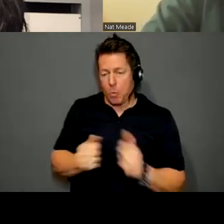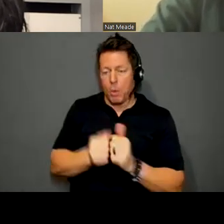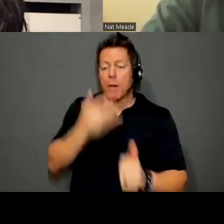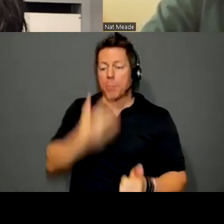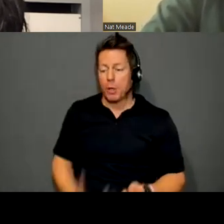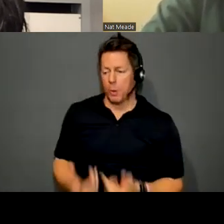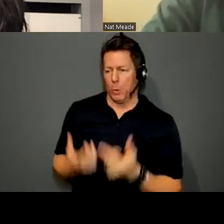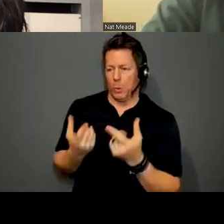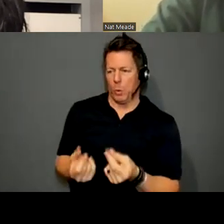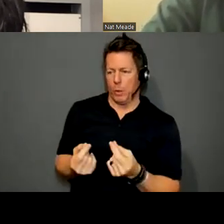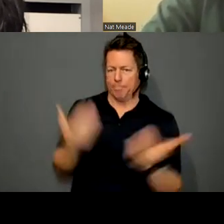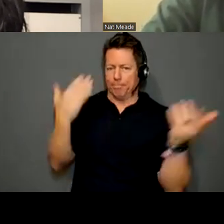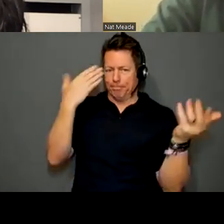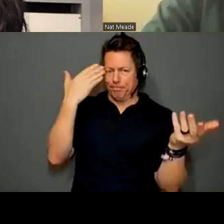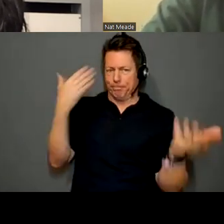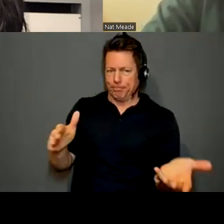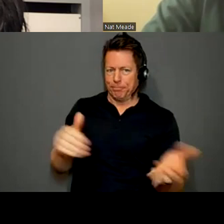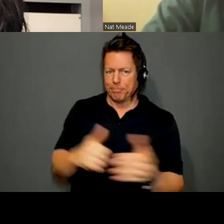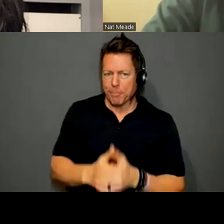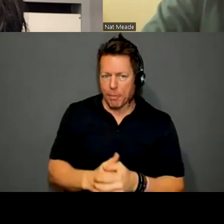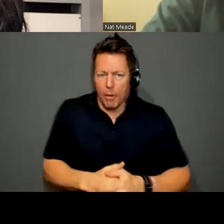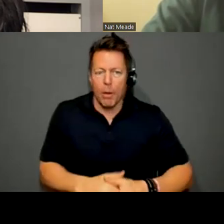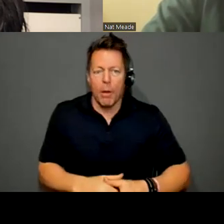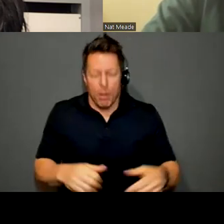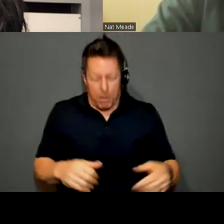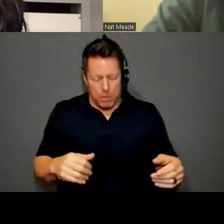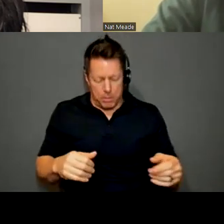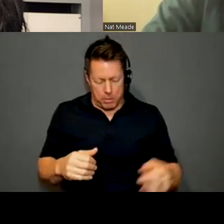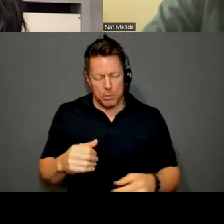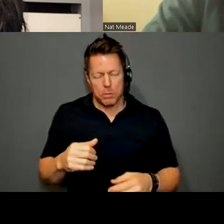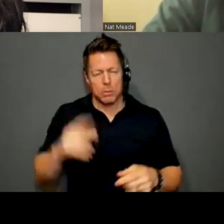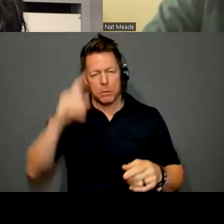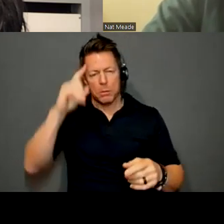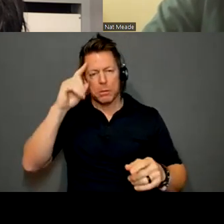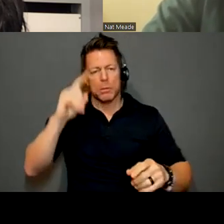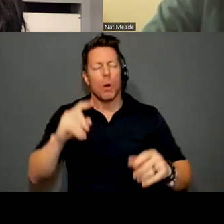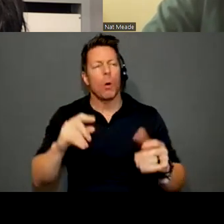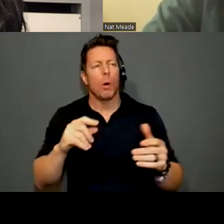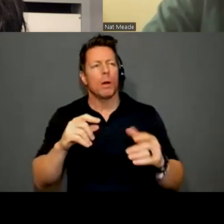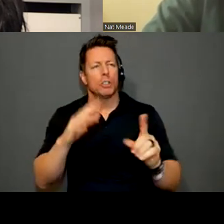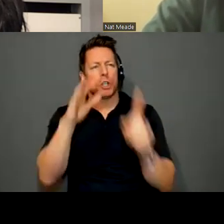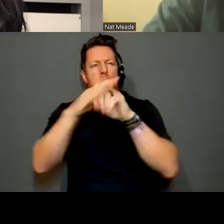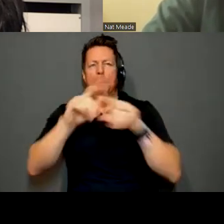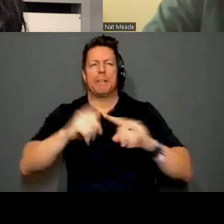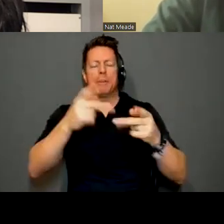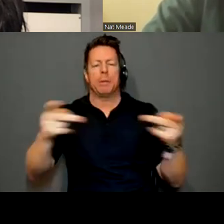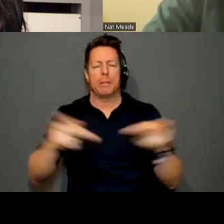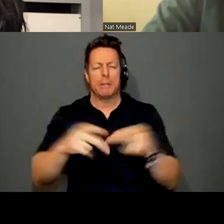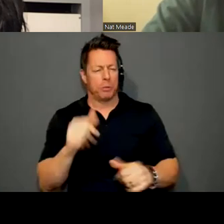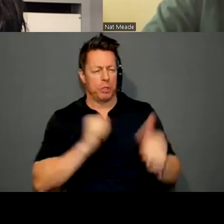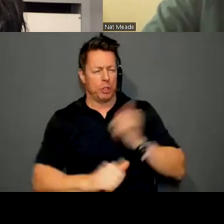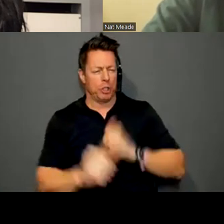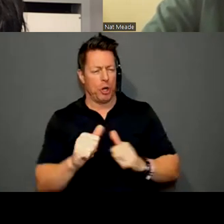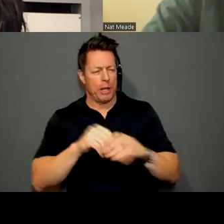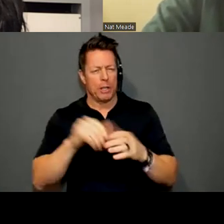So it can come lots of different places. Like, I went and saw, there was a show at the Neue Gallery in New York